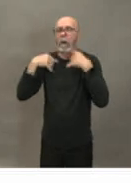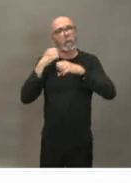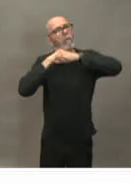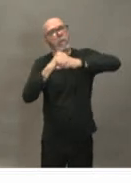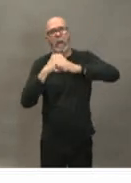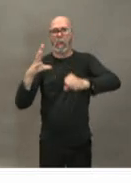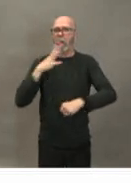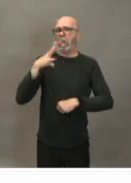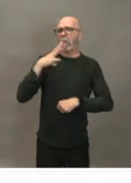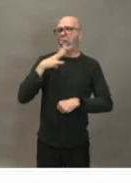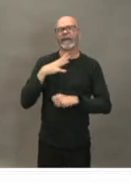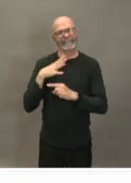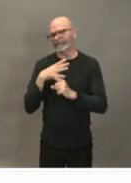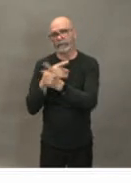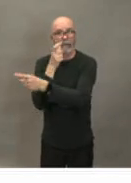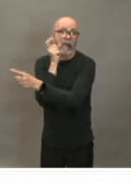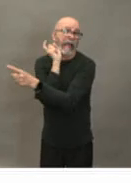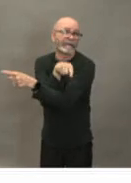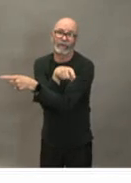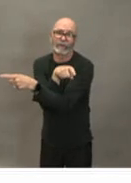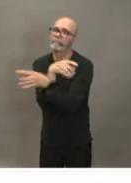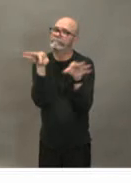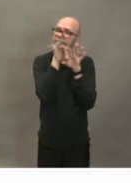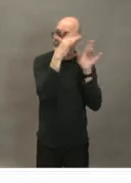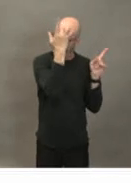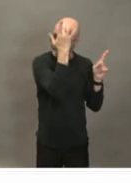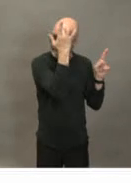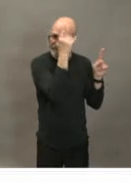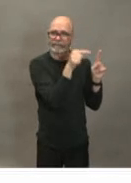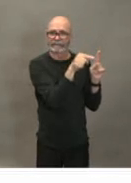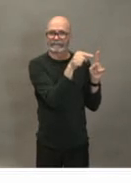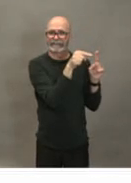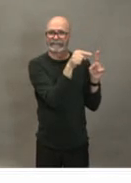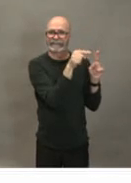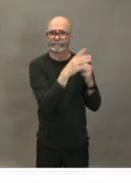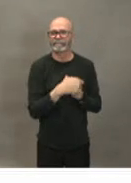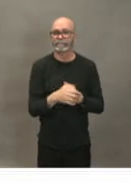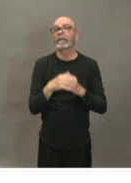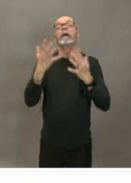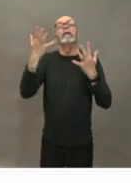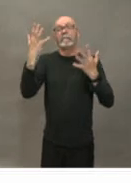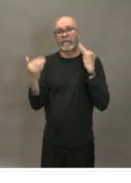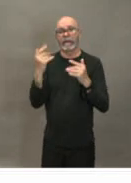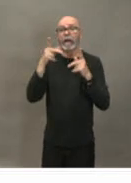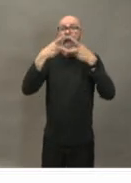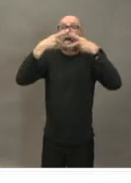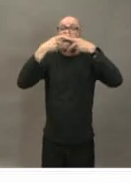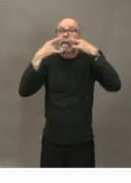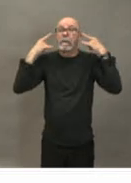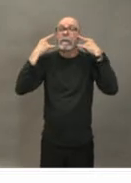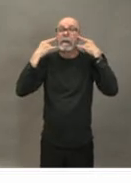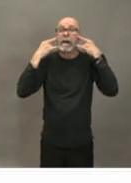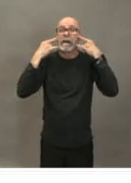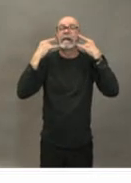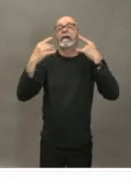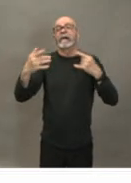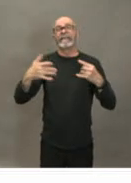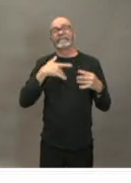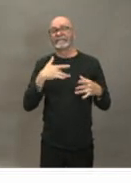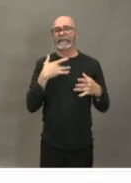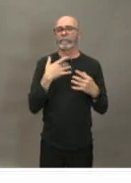if you wear a mask you're more likely to touch your face so there's some evidence actually people wearing a mask are more likely to get infected so it's not protective